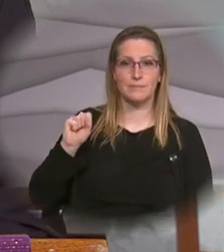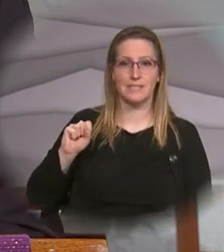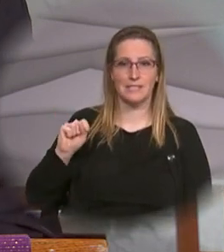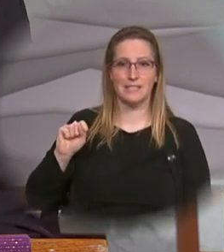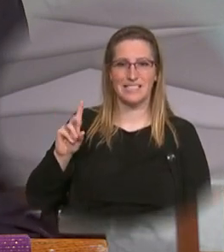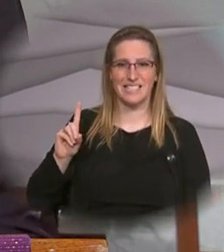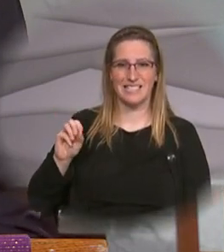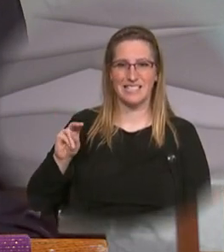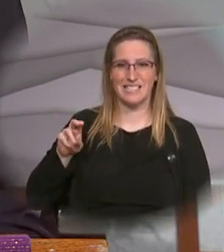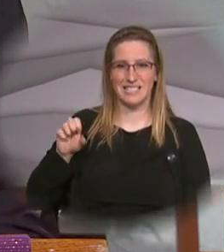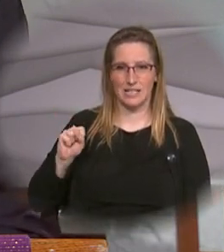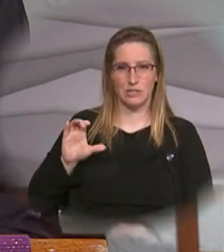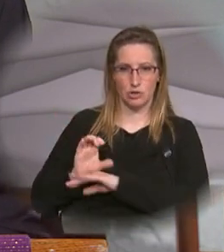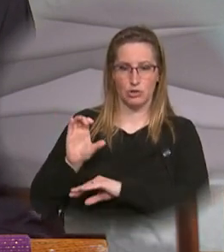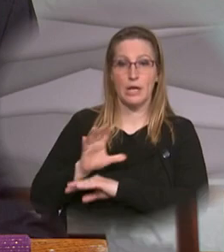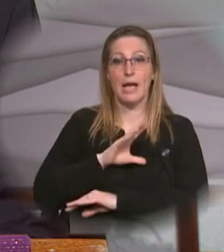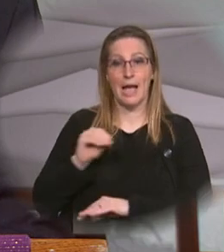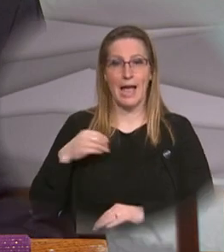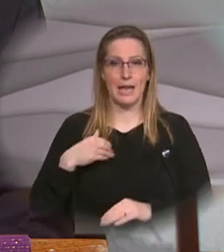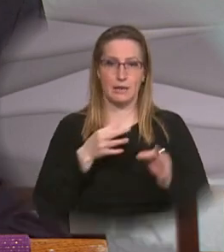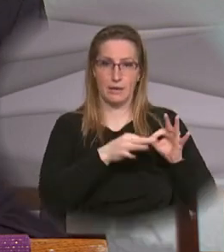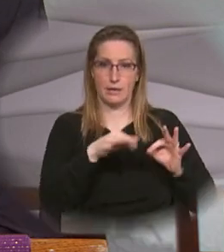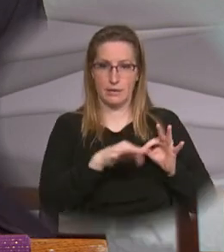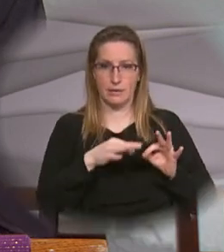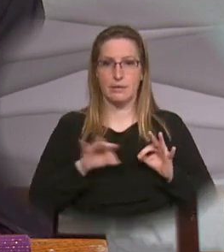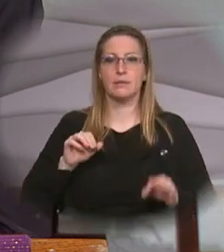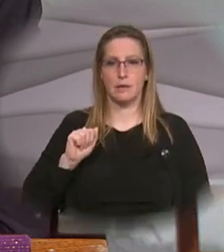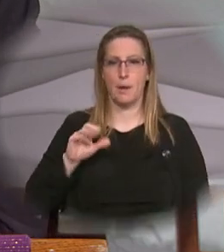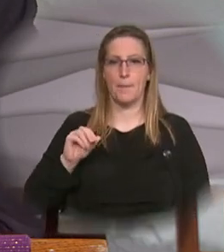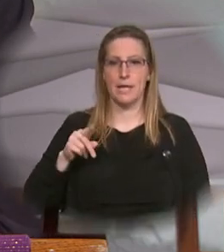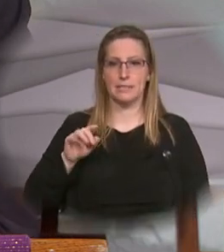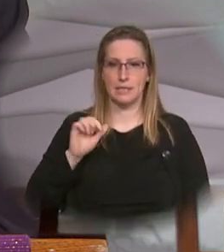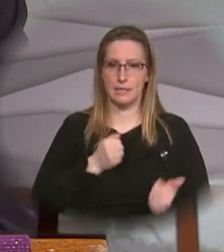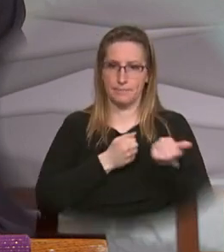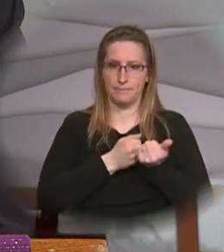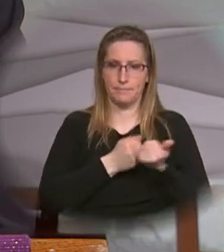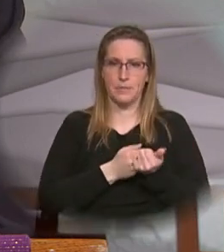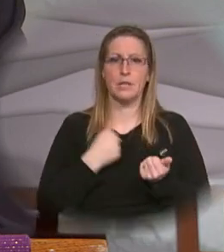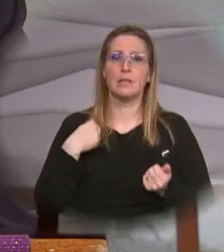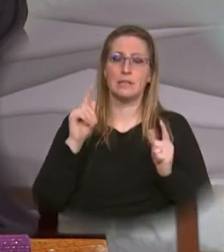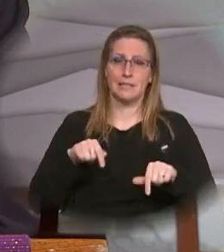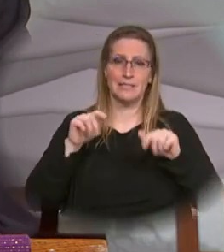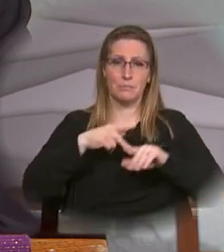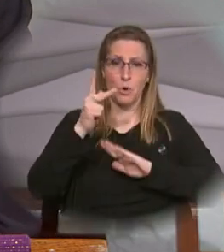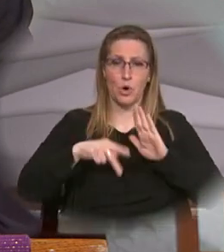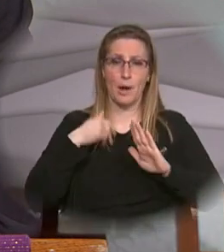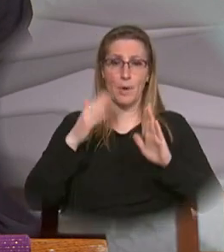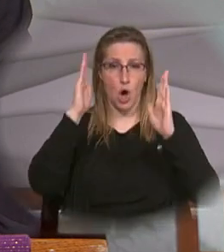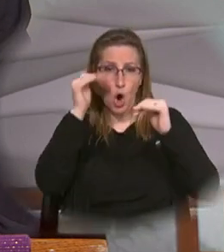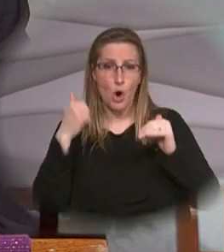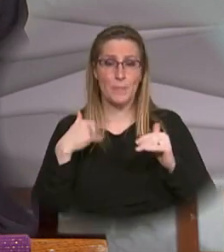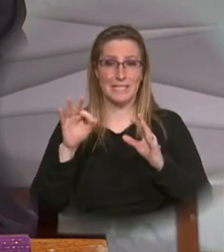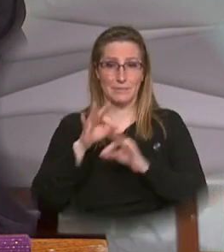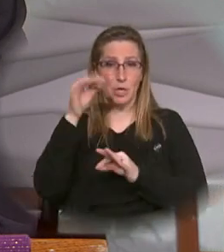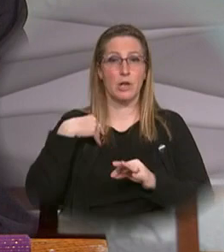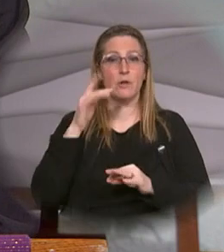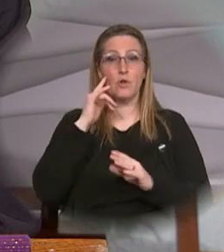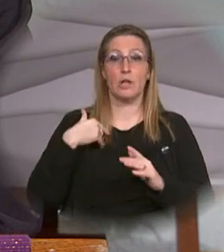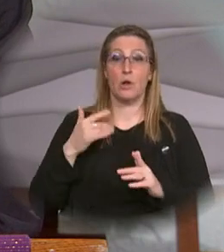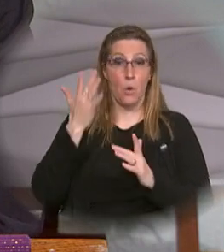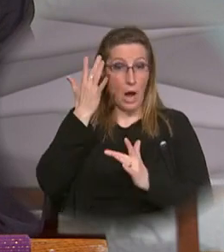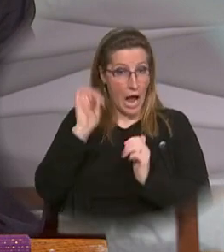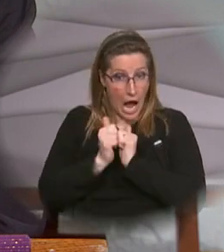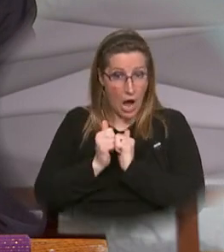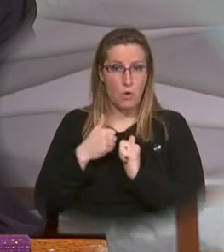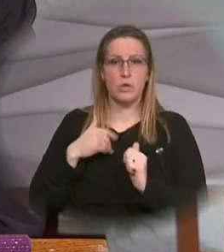closed captioning is provided by the Apostolate. We're able to bring you this program of hope and inspiration to you through the generosity of the owner,